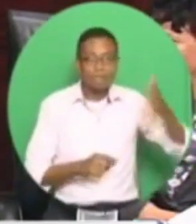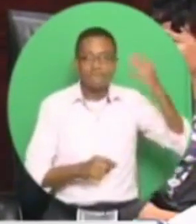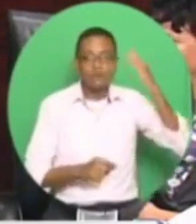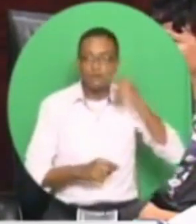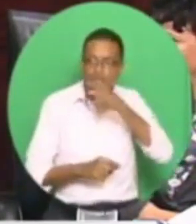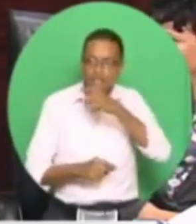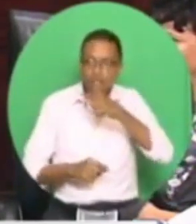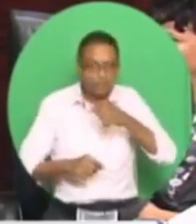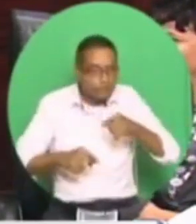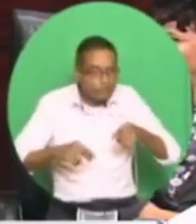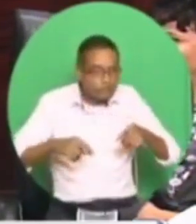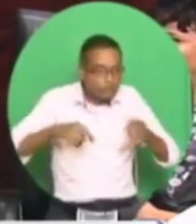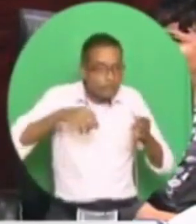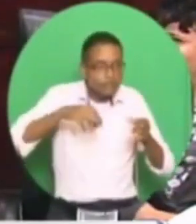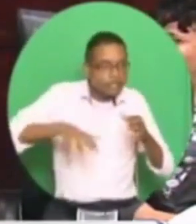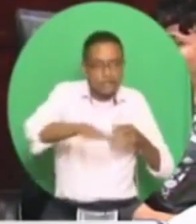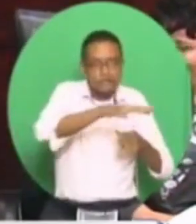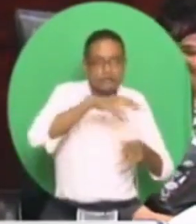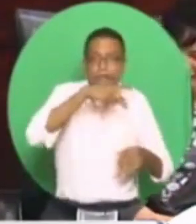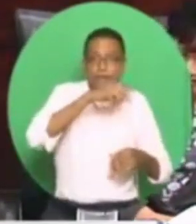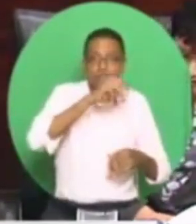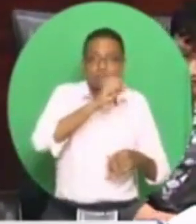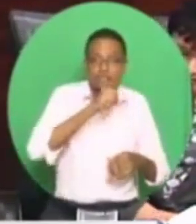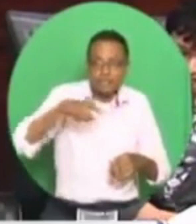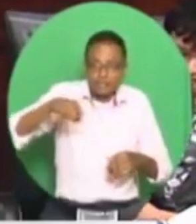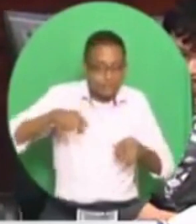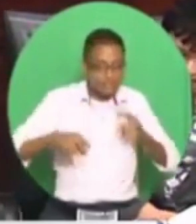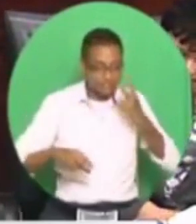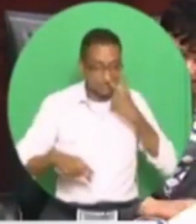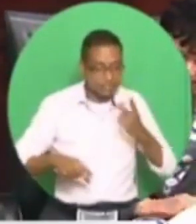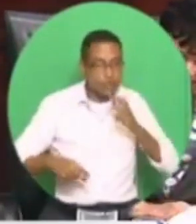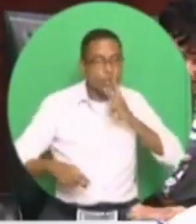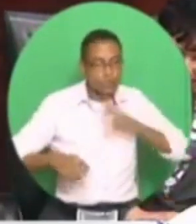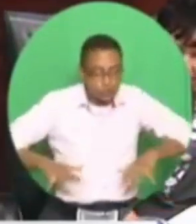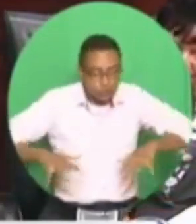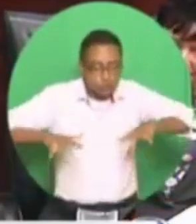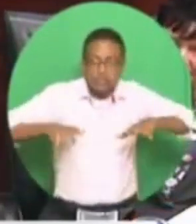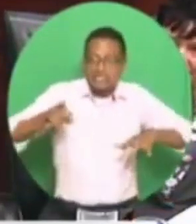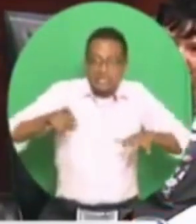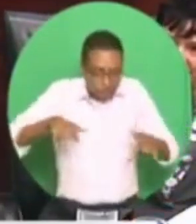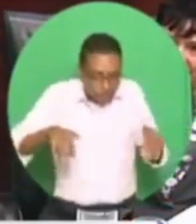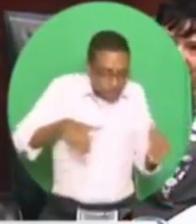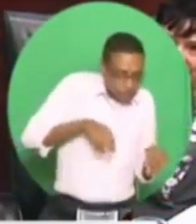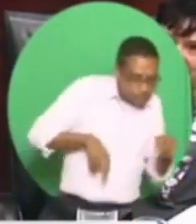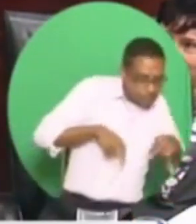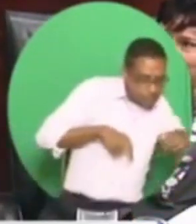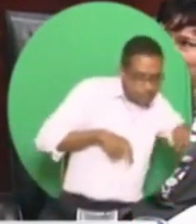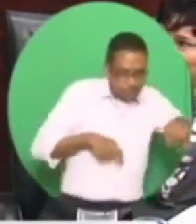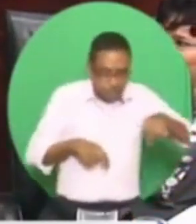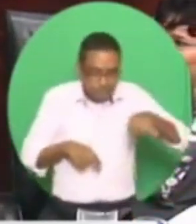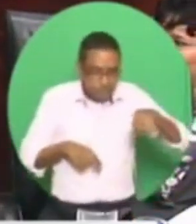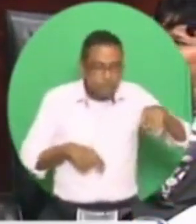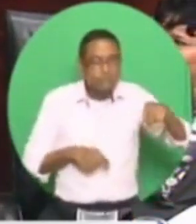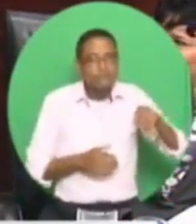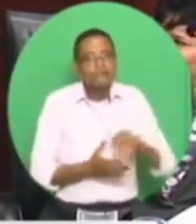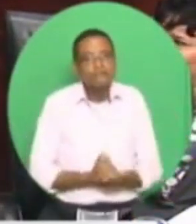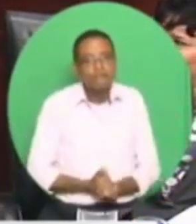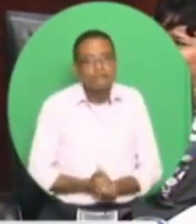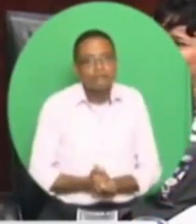Madam Speaker, that was Naipaulian in that sense. And it had a bit of Sir Walter Scott,